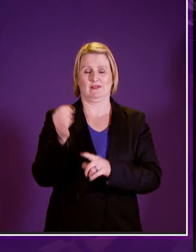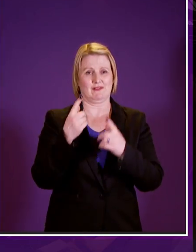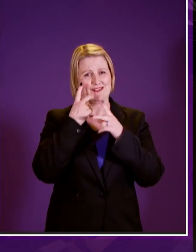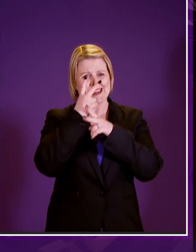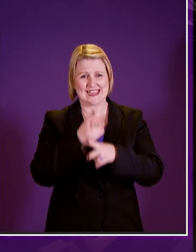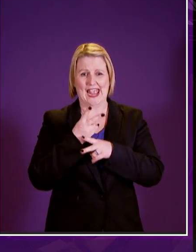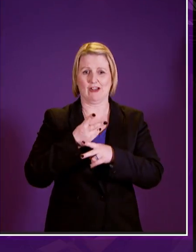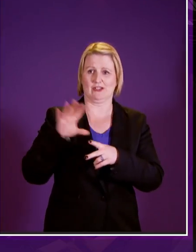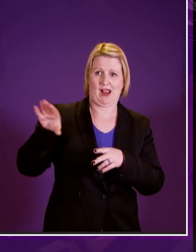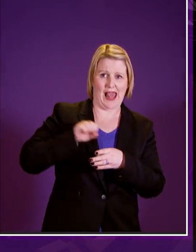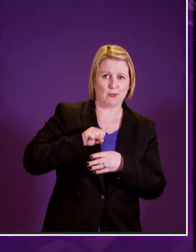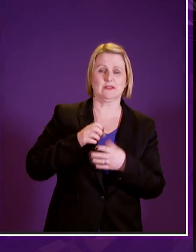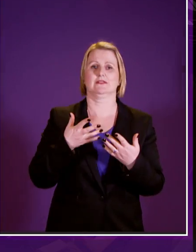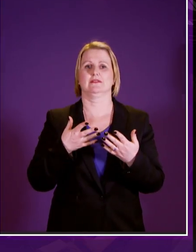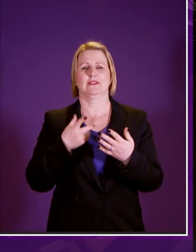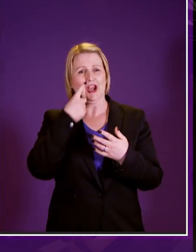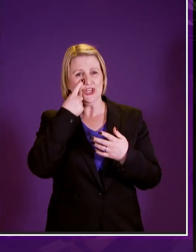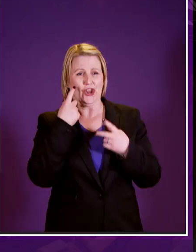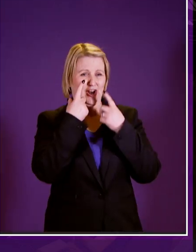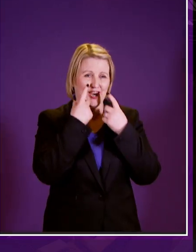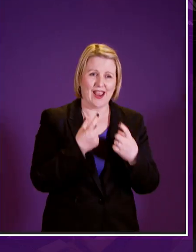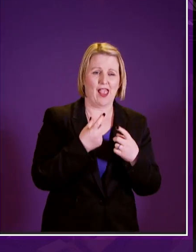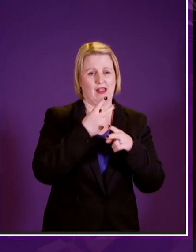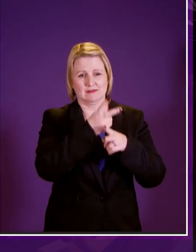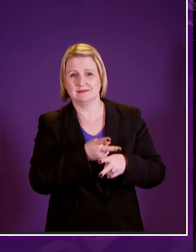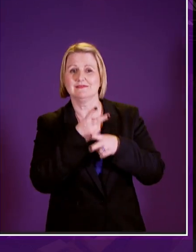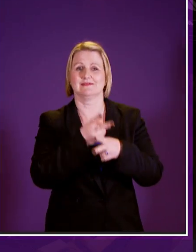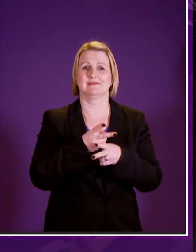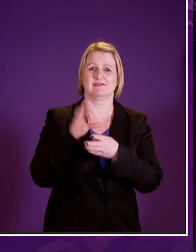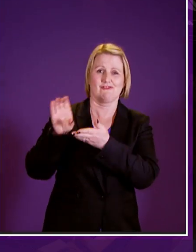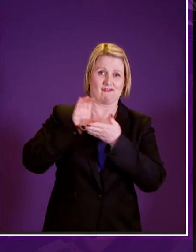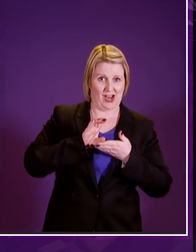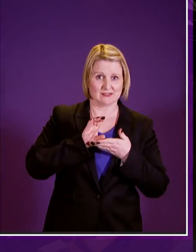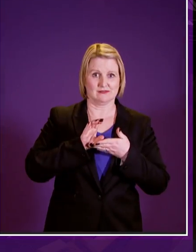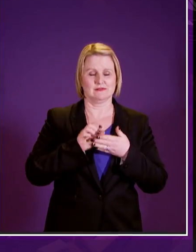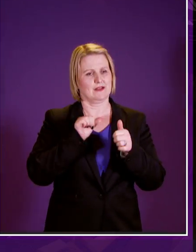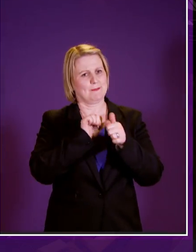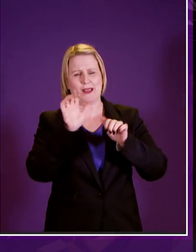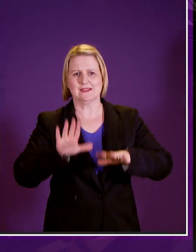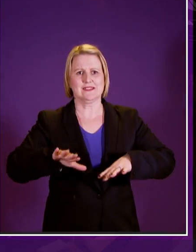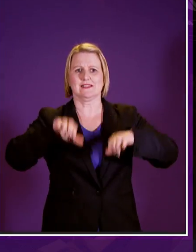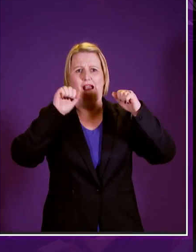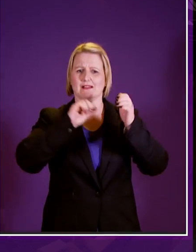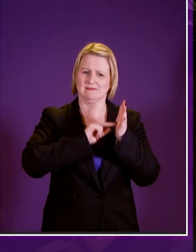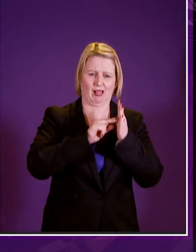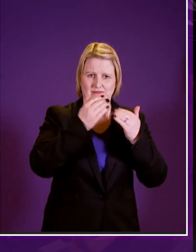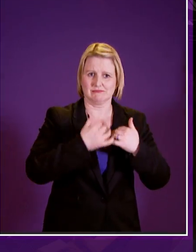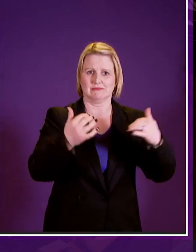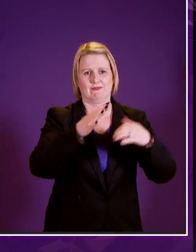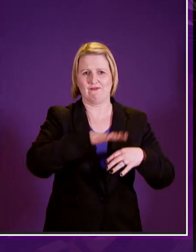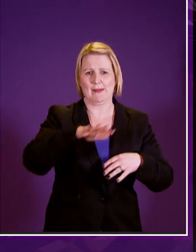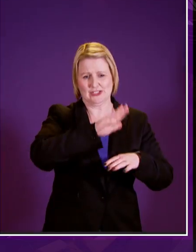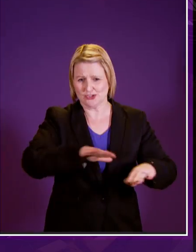will enable us to introduce a young carer grant that will make a difference it will enable us to create a best start screen for many children and families